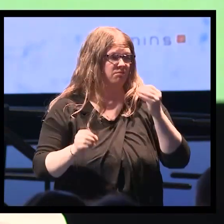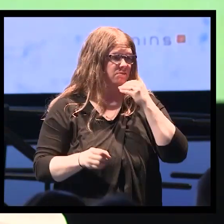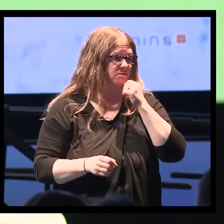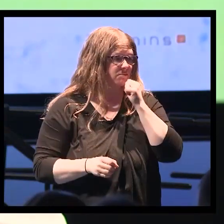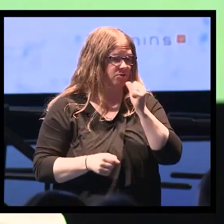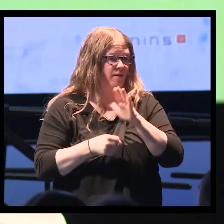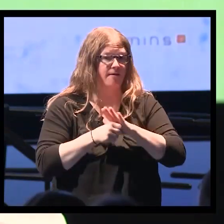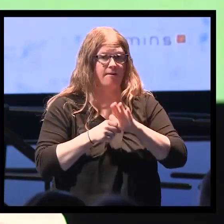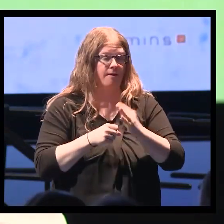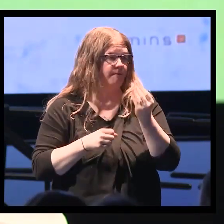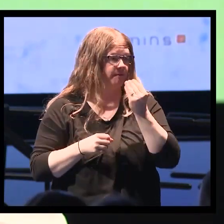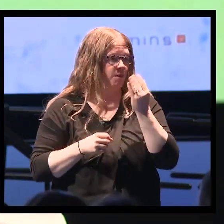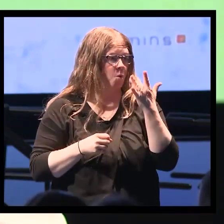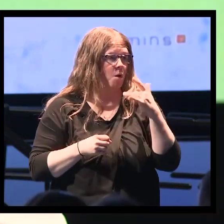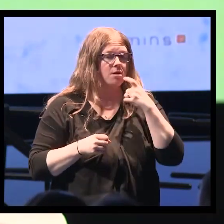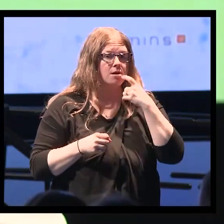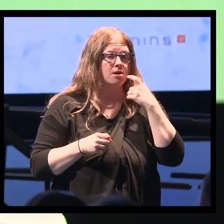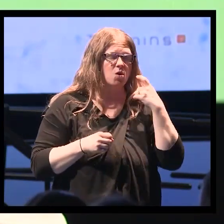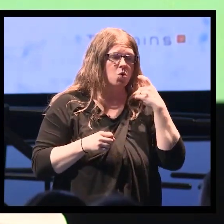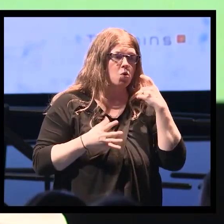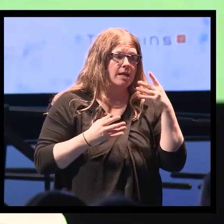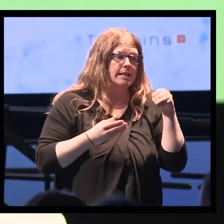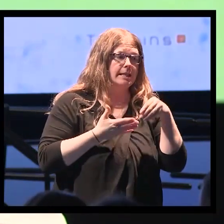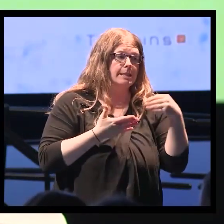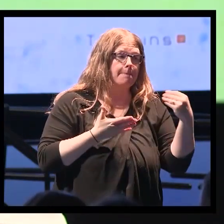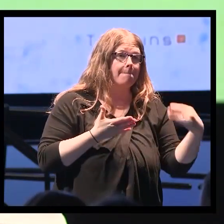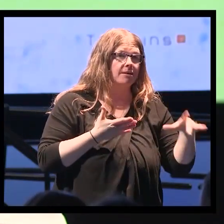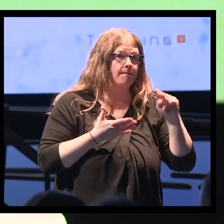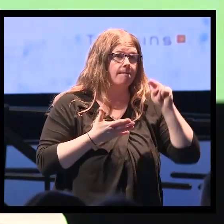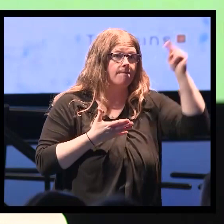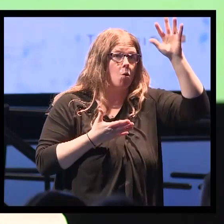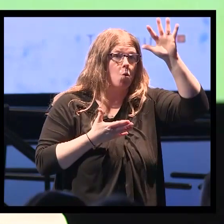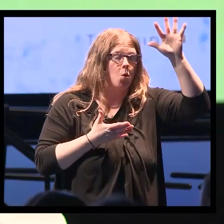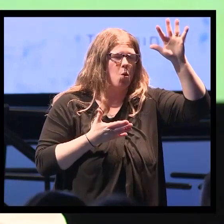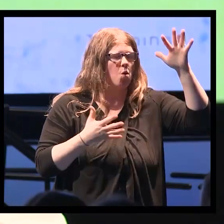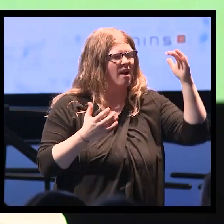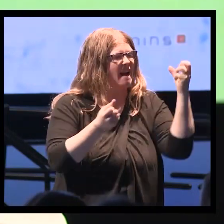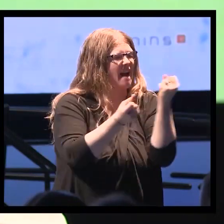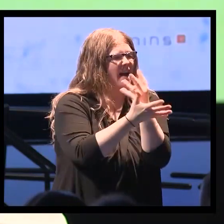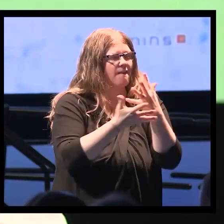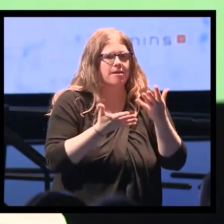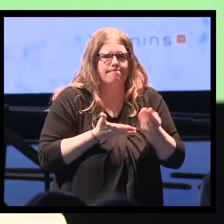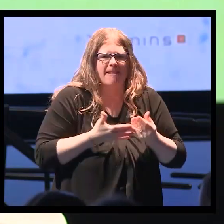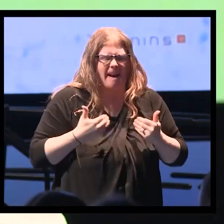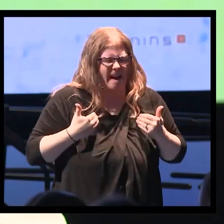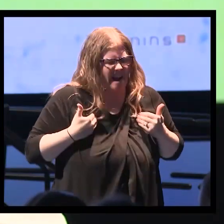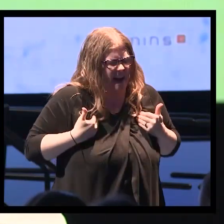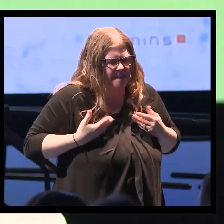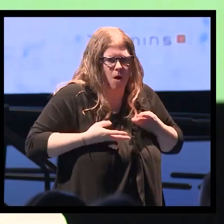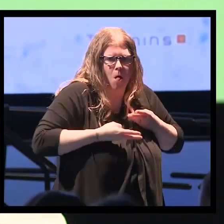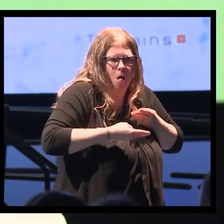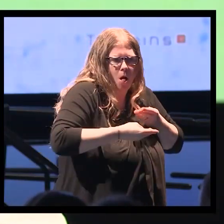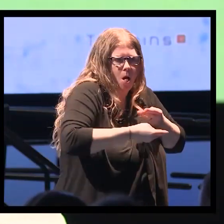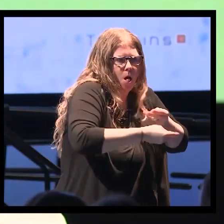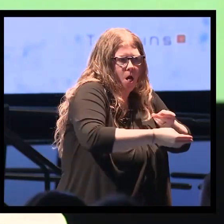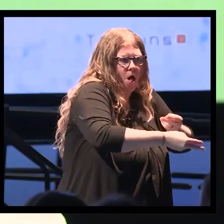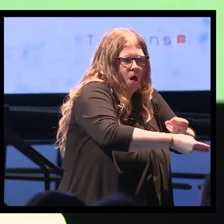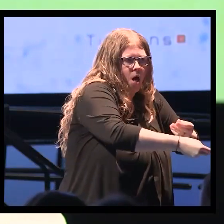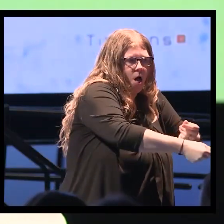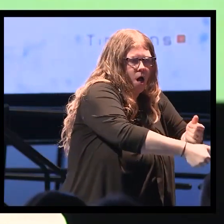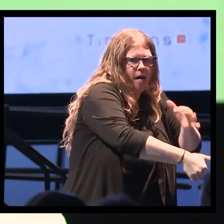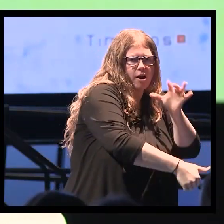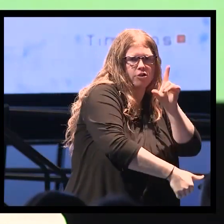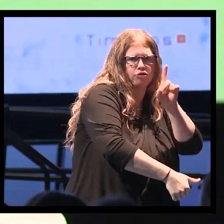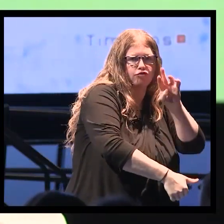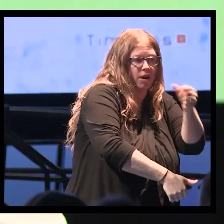Because this addiction is extremely expensive in these remote communities, they spend everything they have on getting these drugs and maintaining their habit.